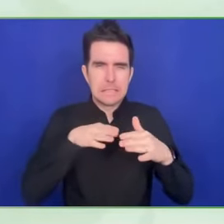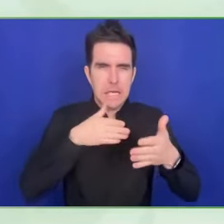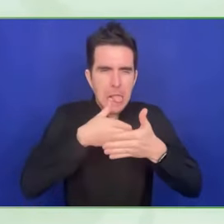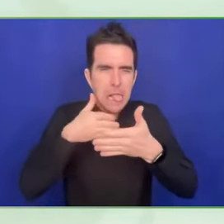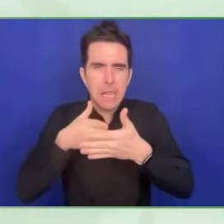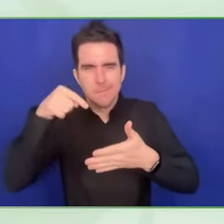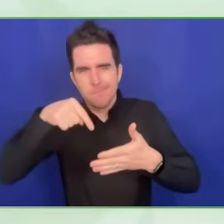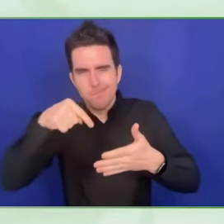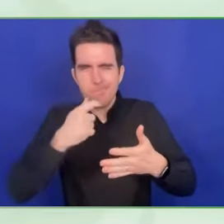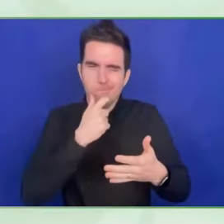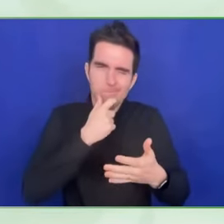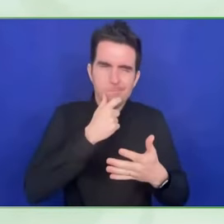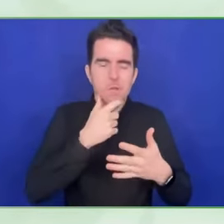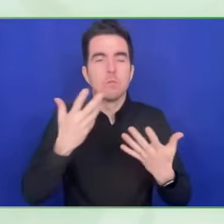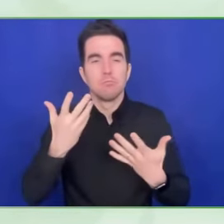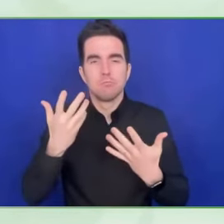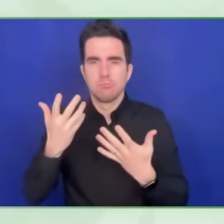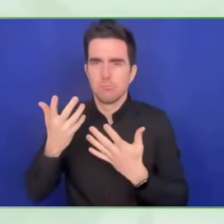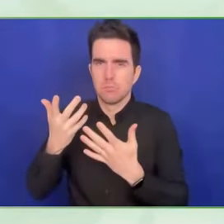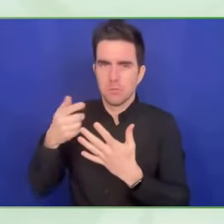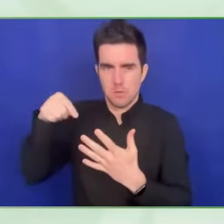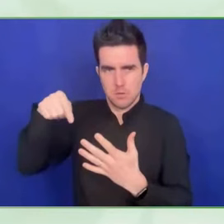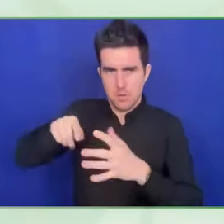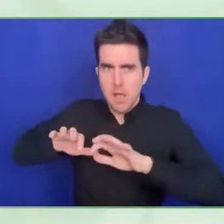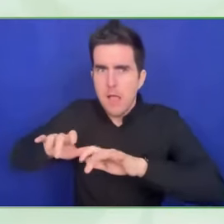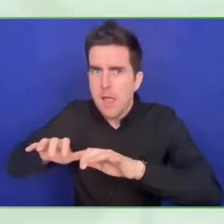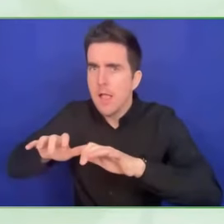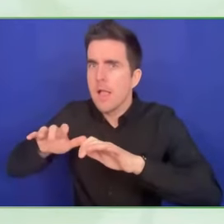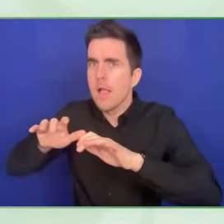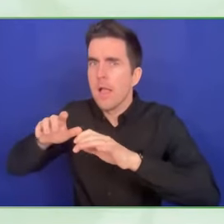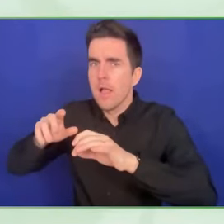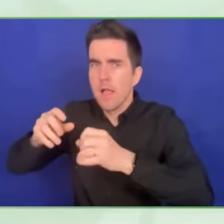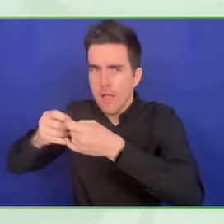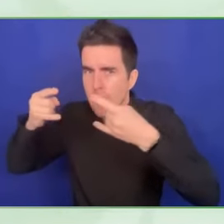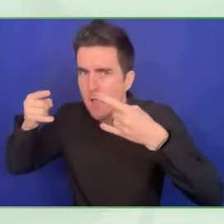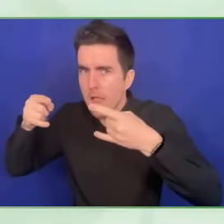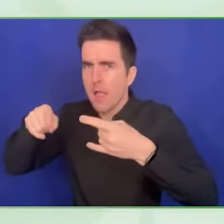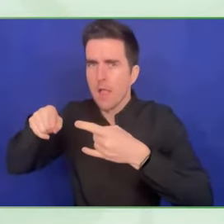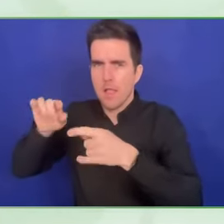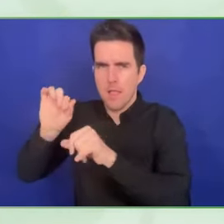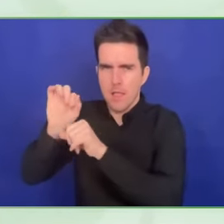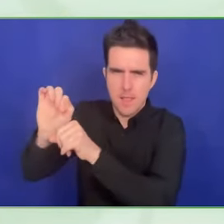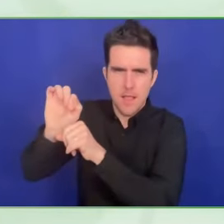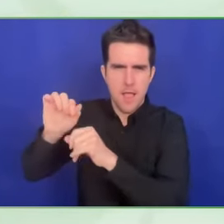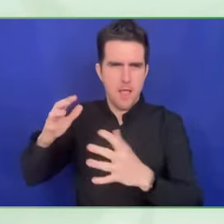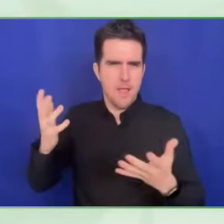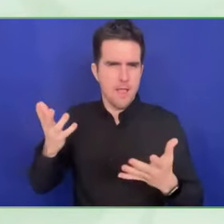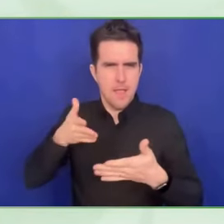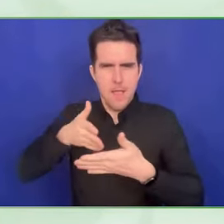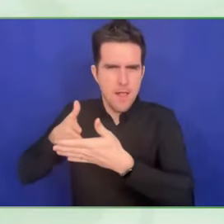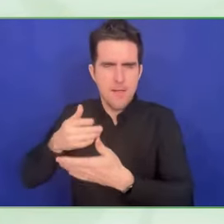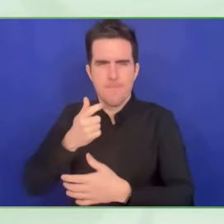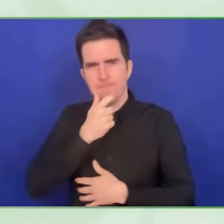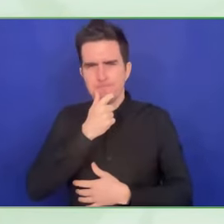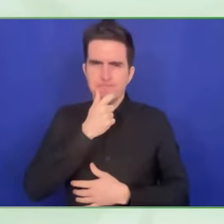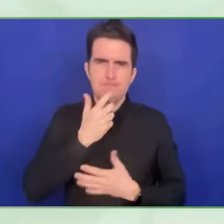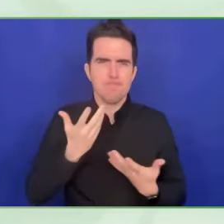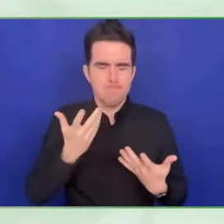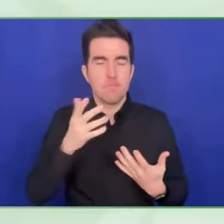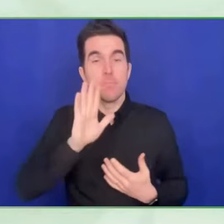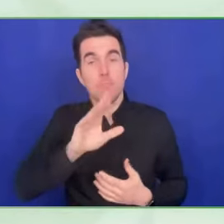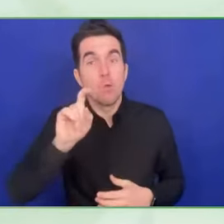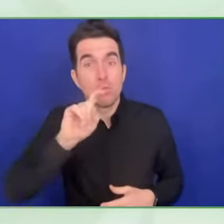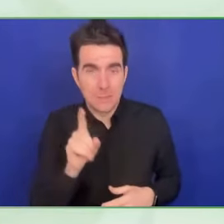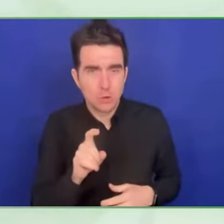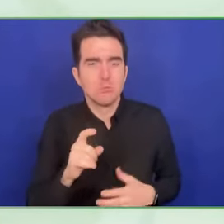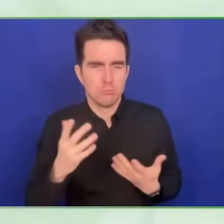in the day. And I want to give you three examples, three situations in which they use this technology and